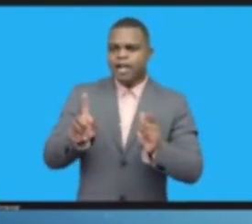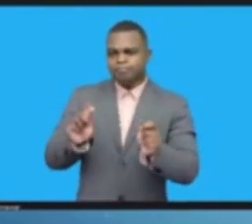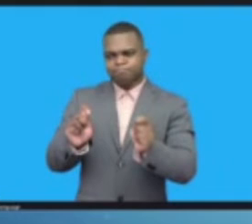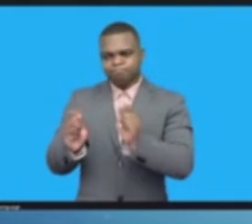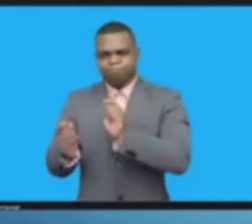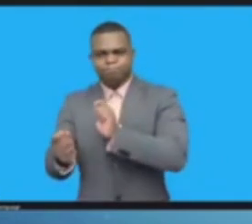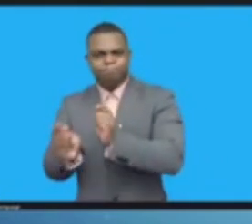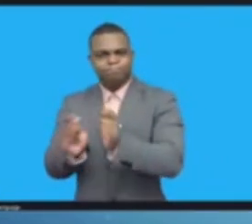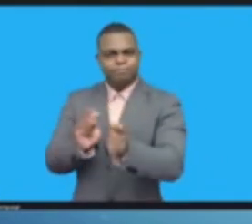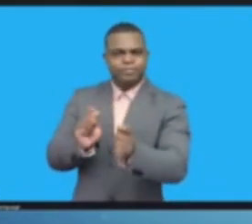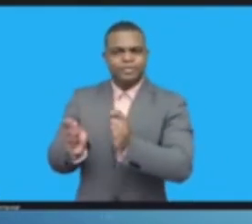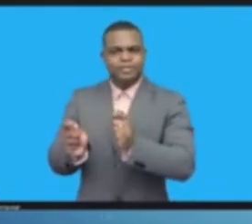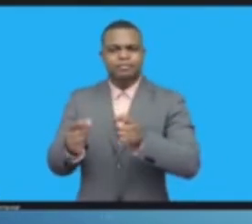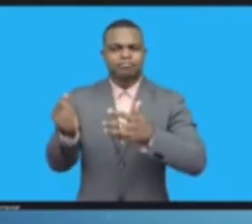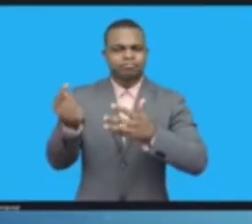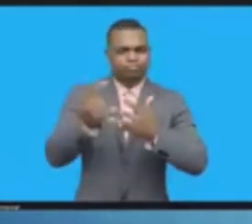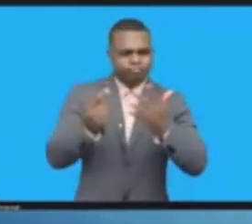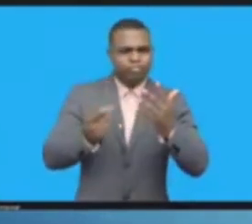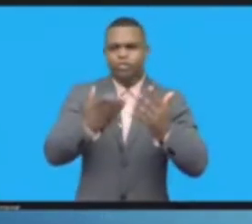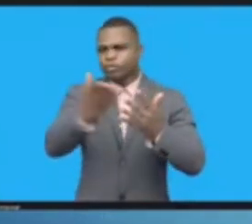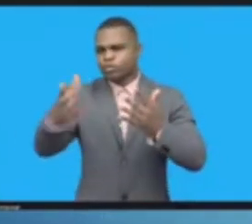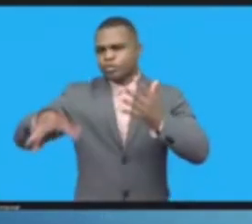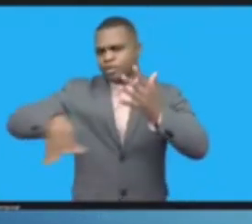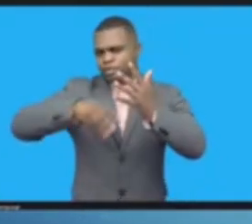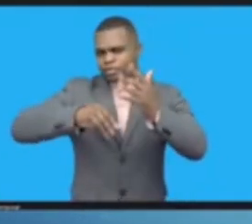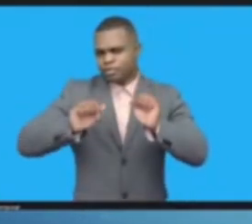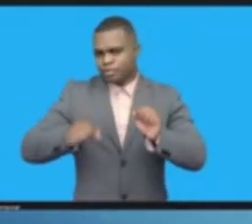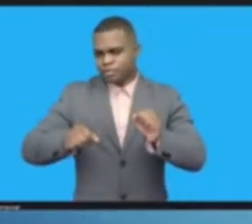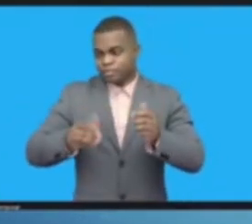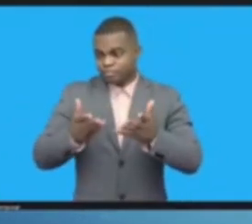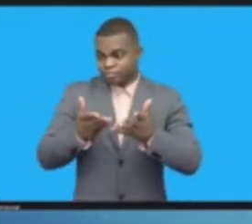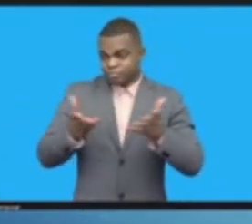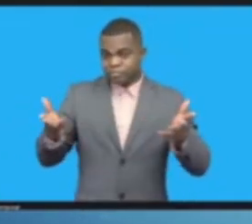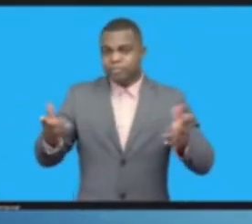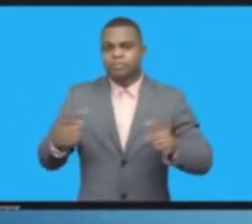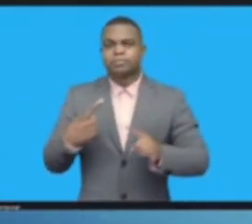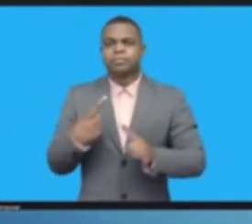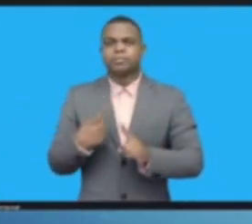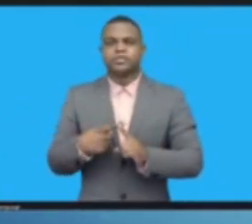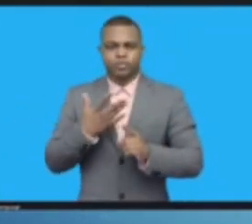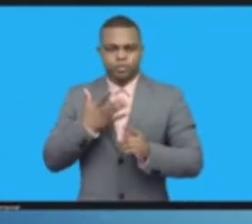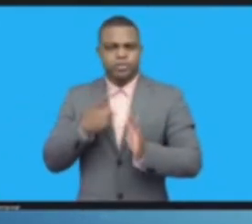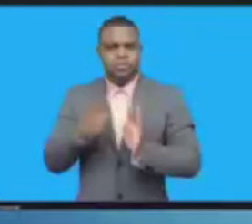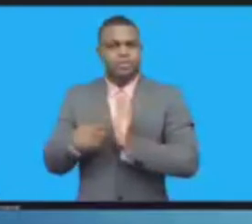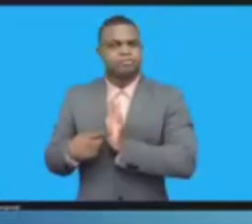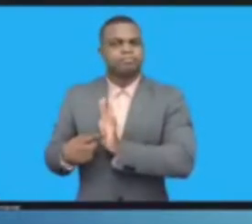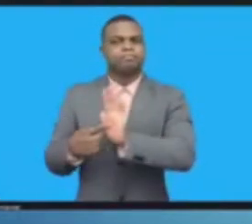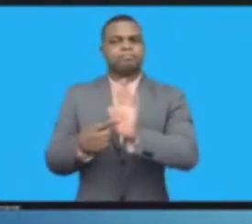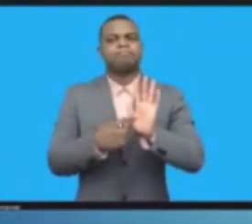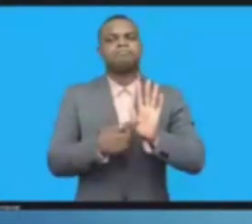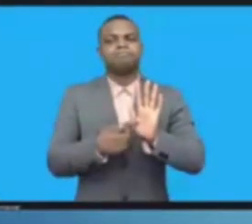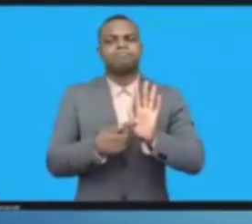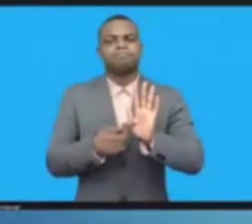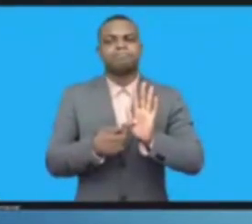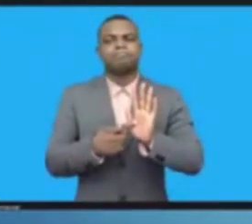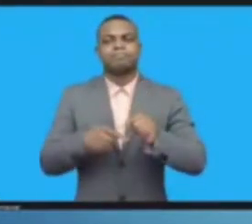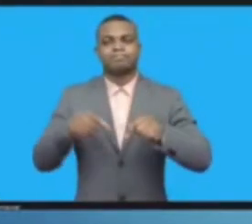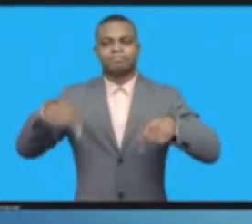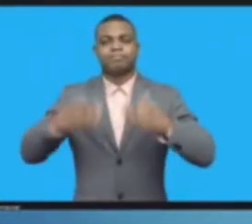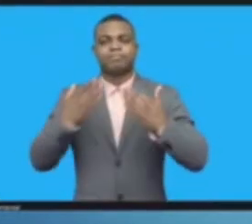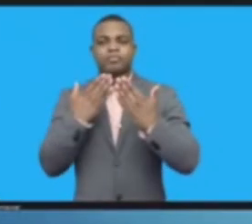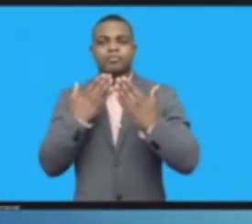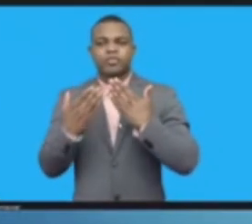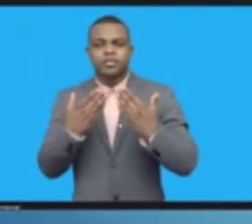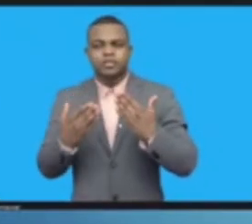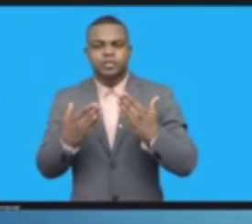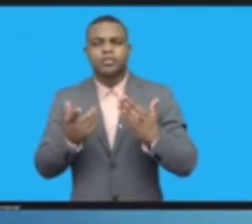Since the first world summit on the information society, we have collectively admired the internet's